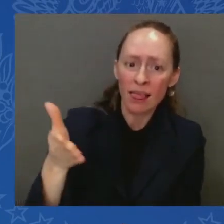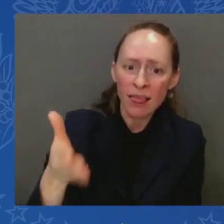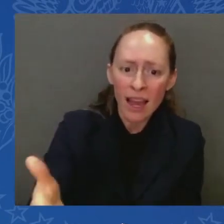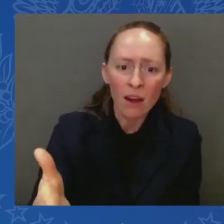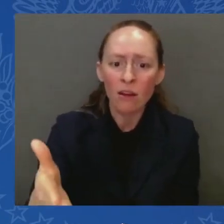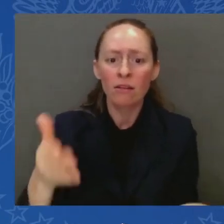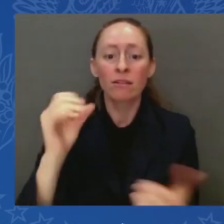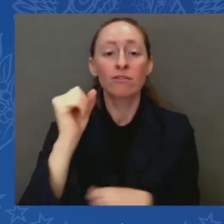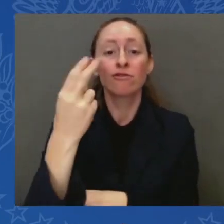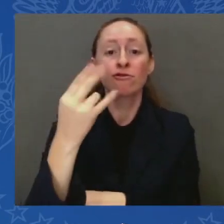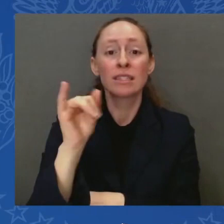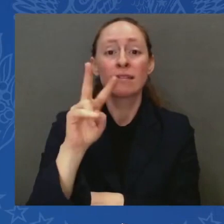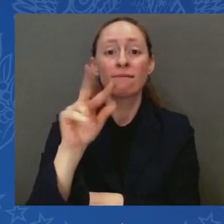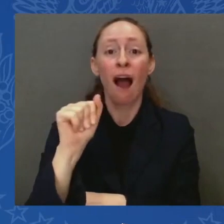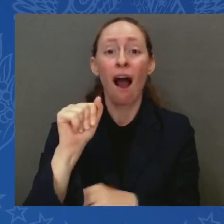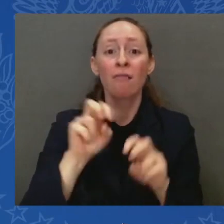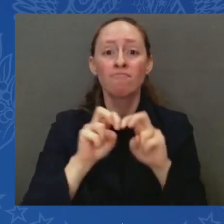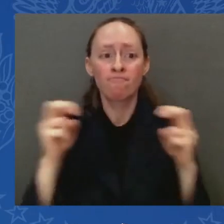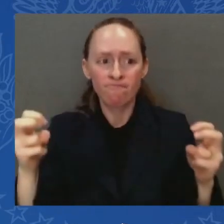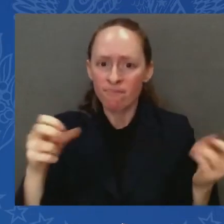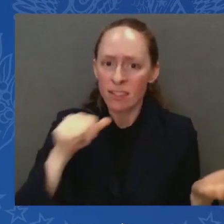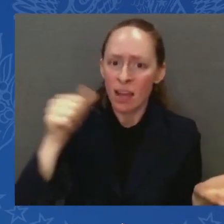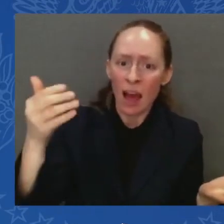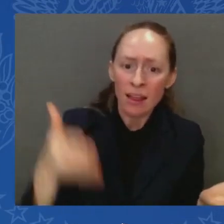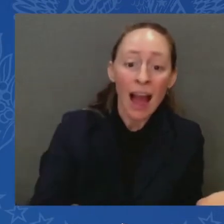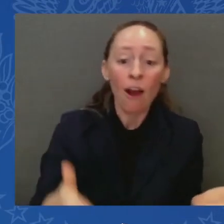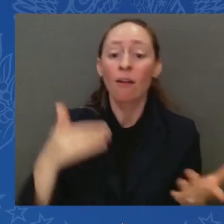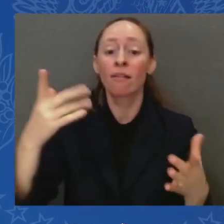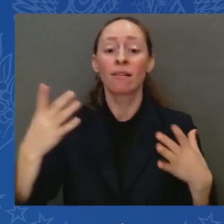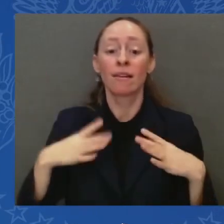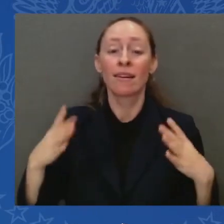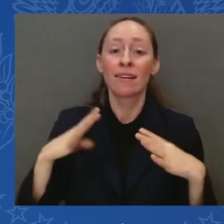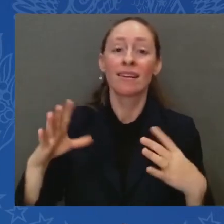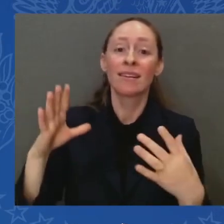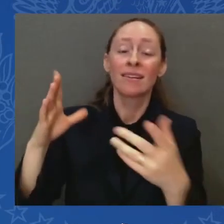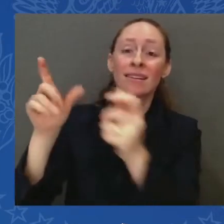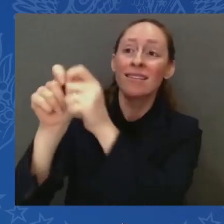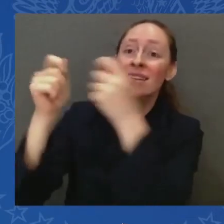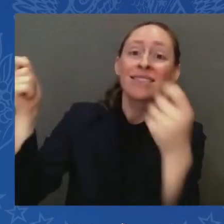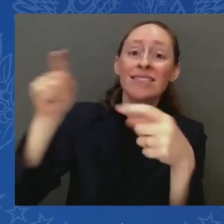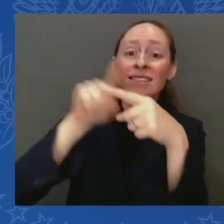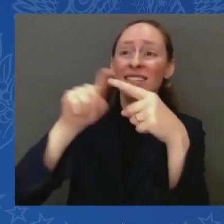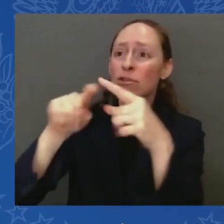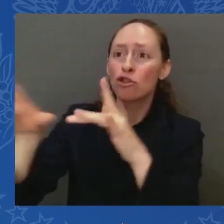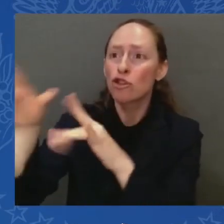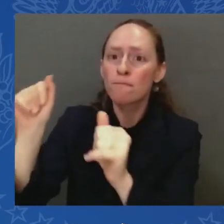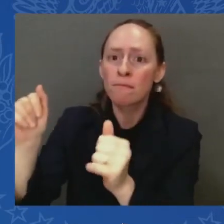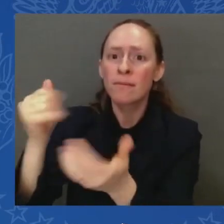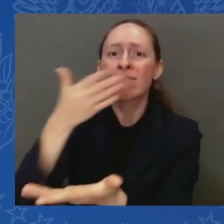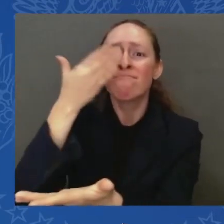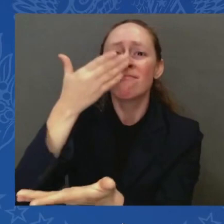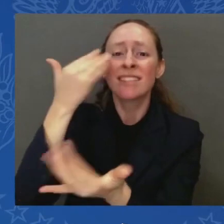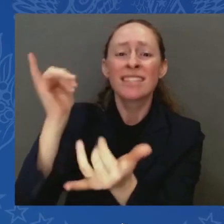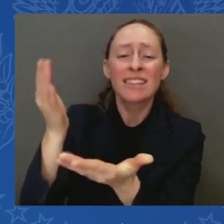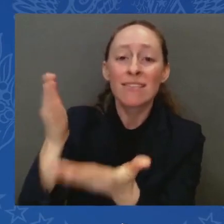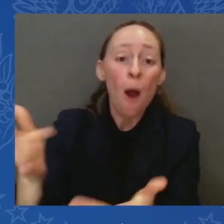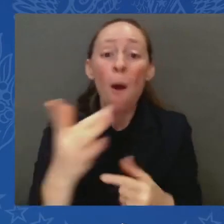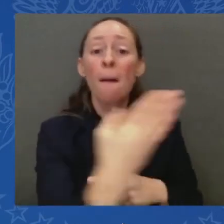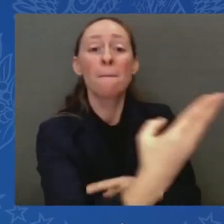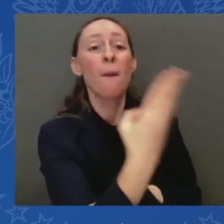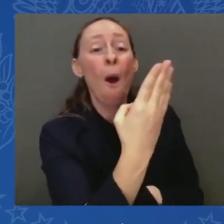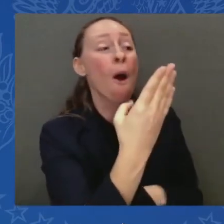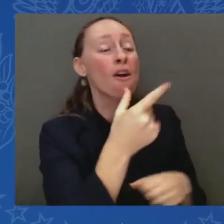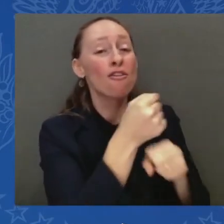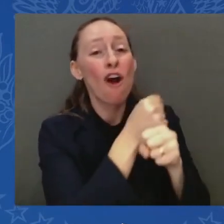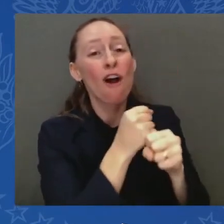morning coffee you shared together, the bend of a smile, the perfect picture of a laugh, the giggle of